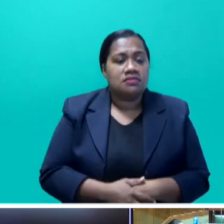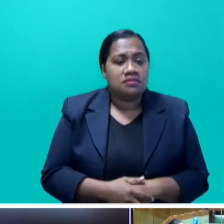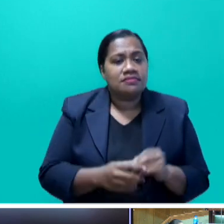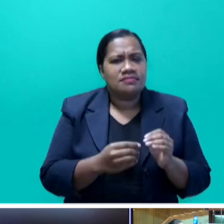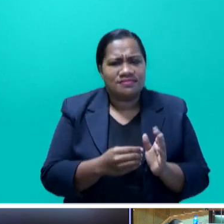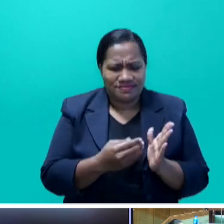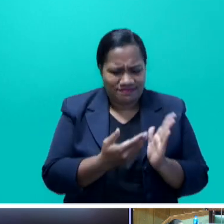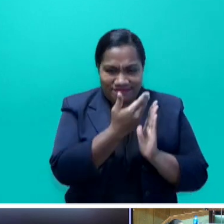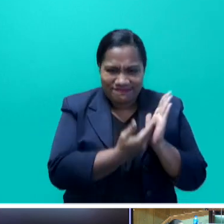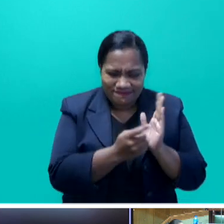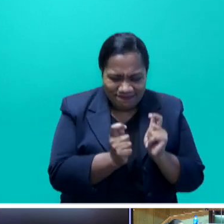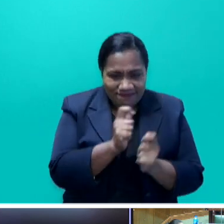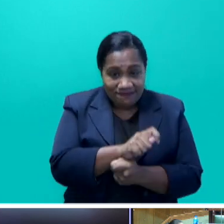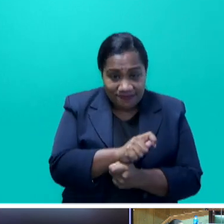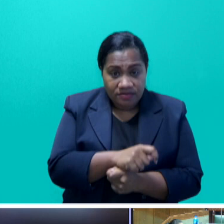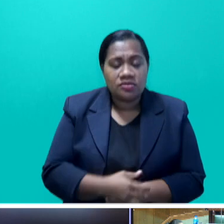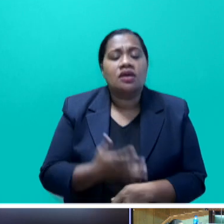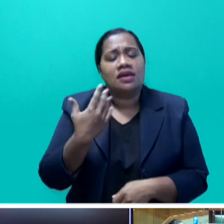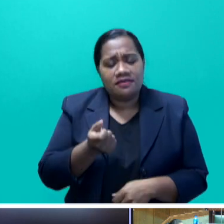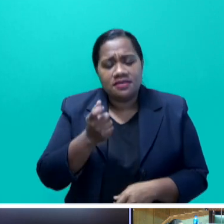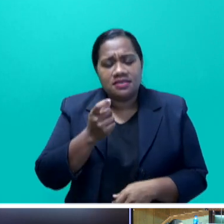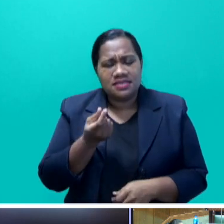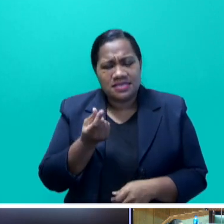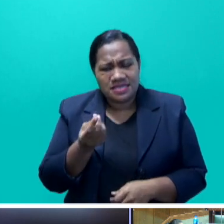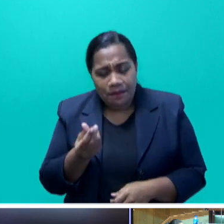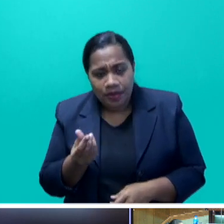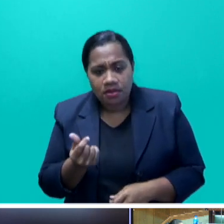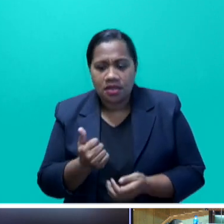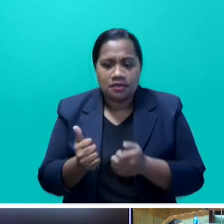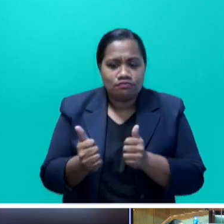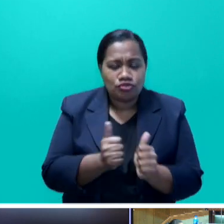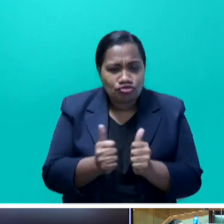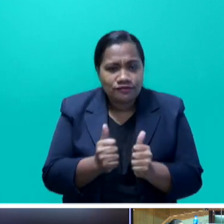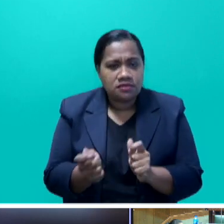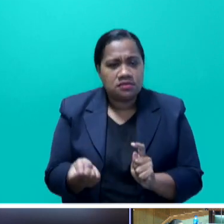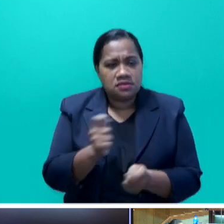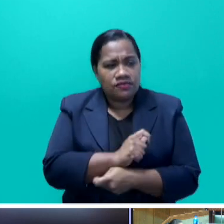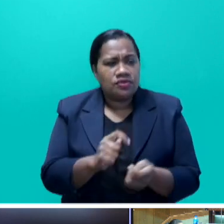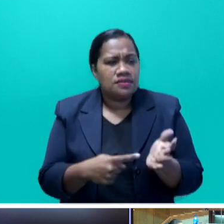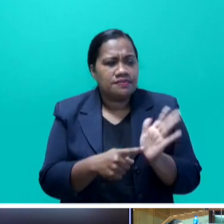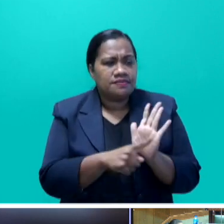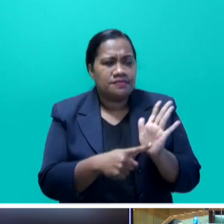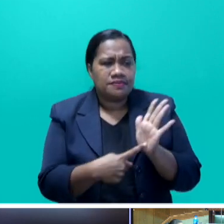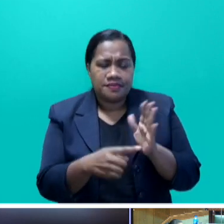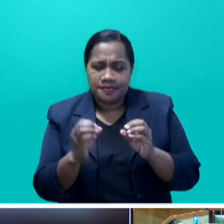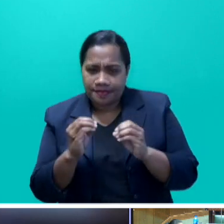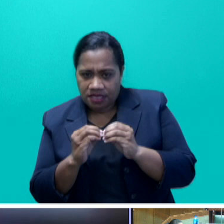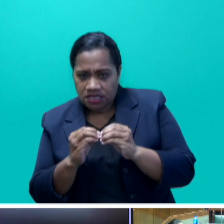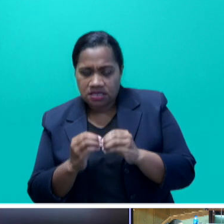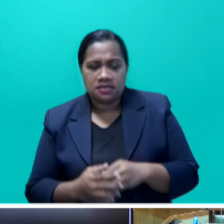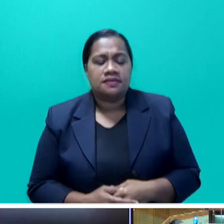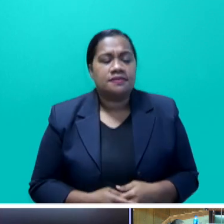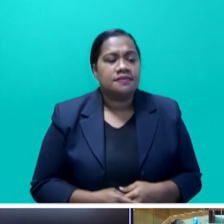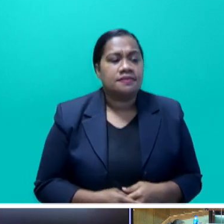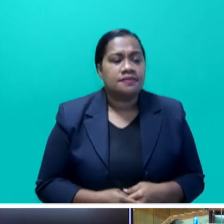change, simple administrative change to remove the TLTB's tedious approval process for development